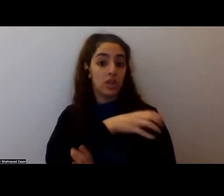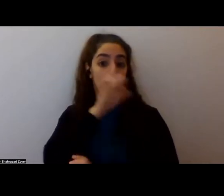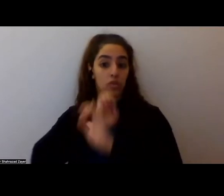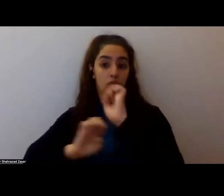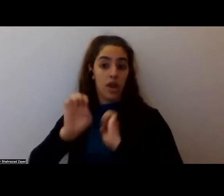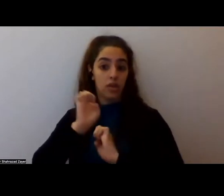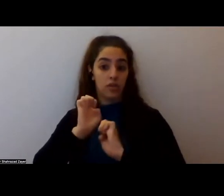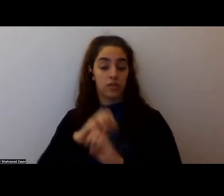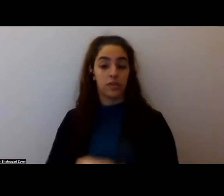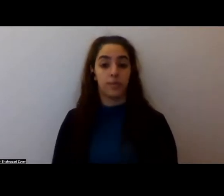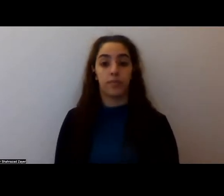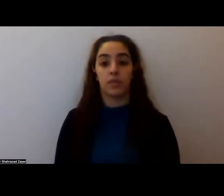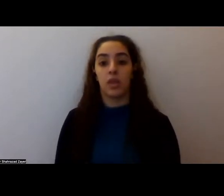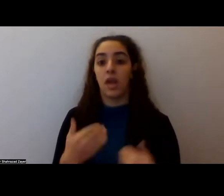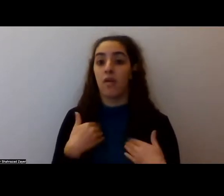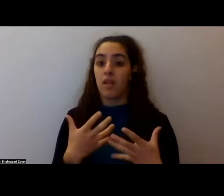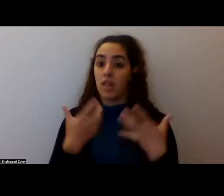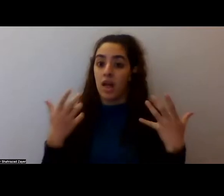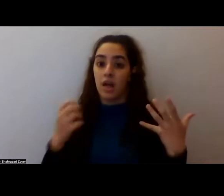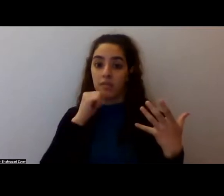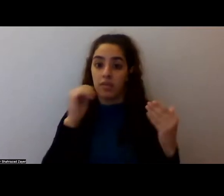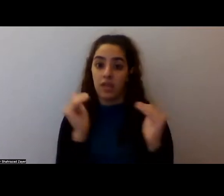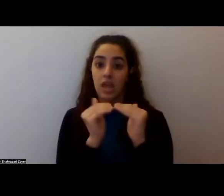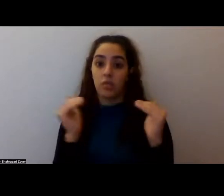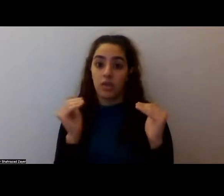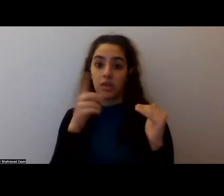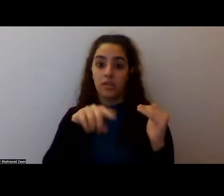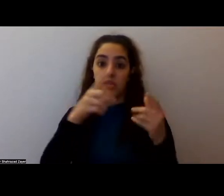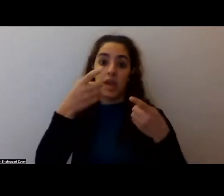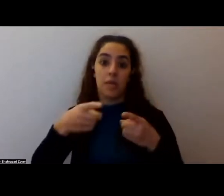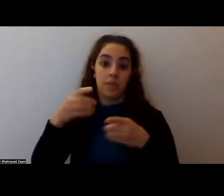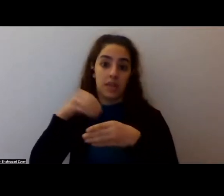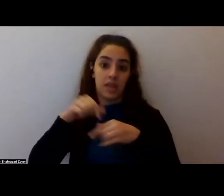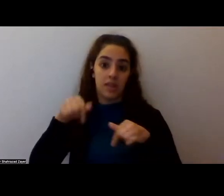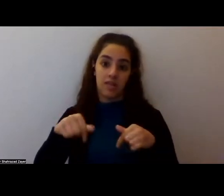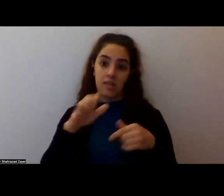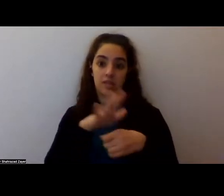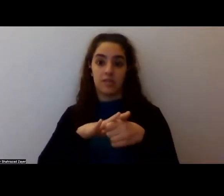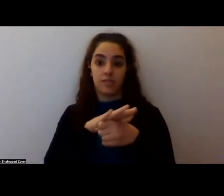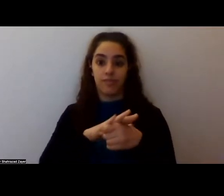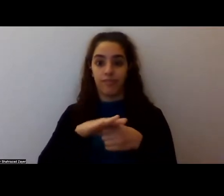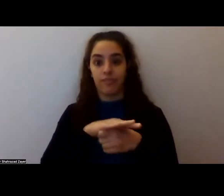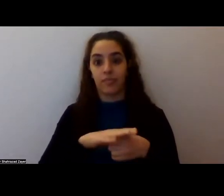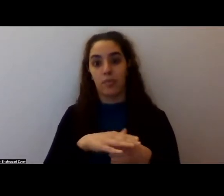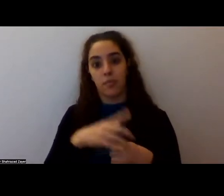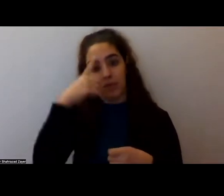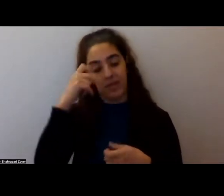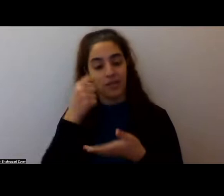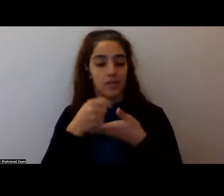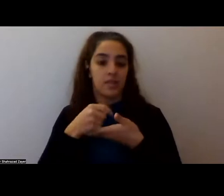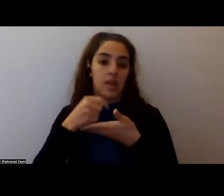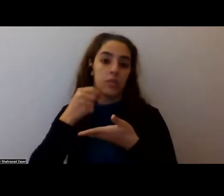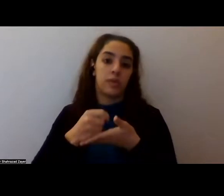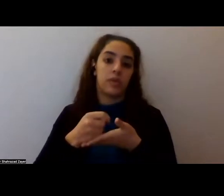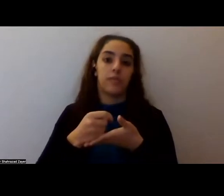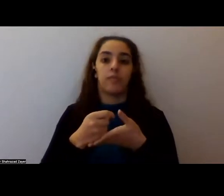uh, there's, there's so much inequity that is happening within the space of psychedelic assisted therapy, um, constantly, you know, people who